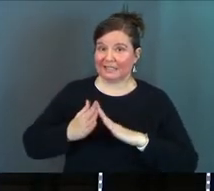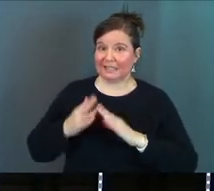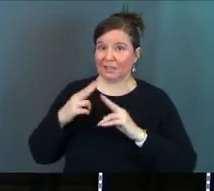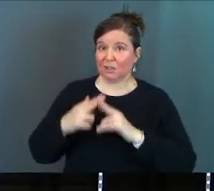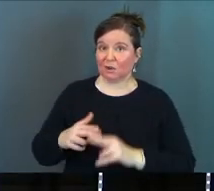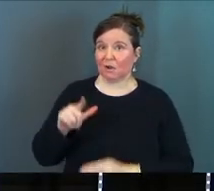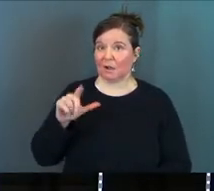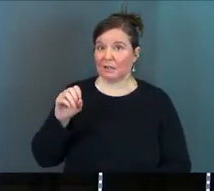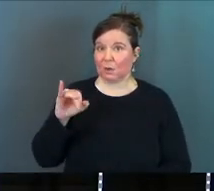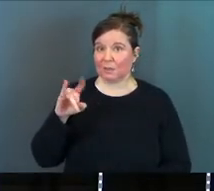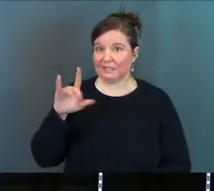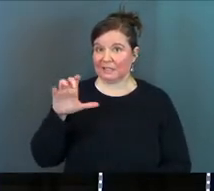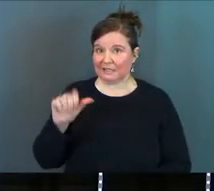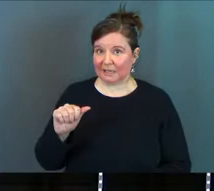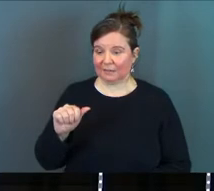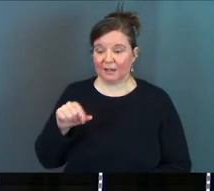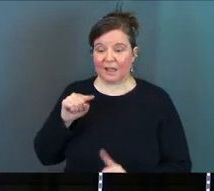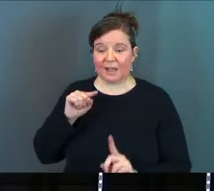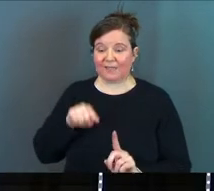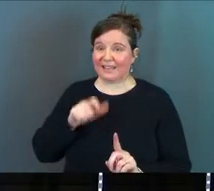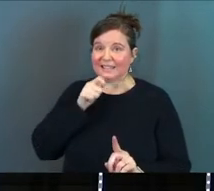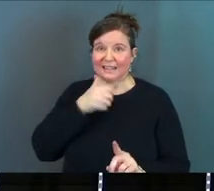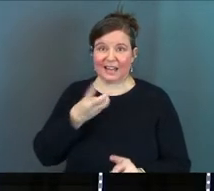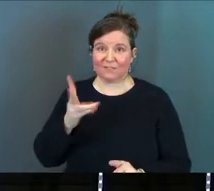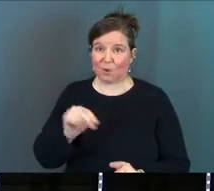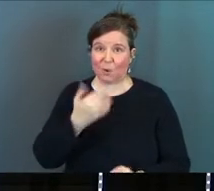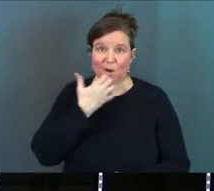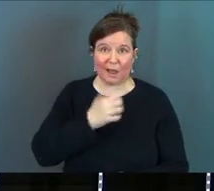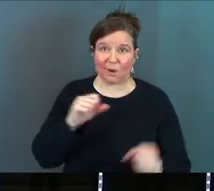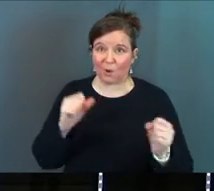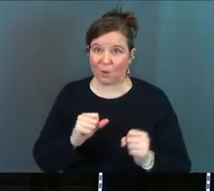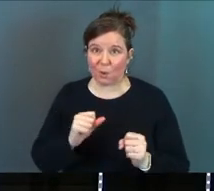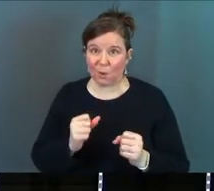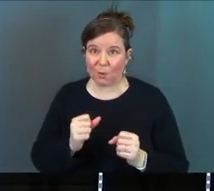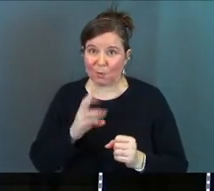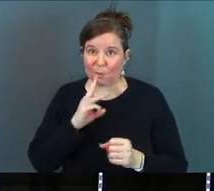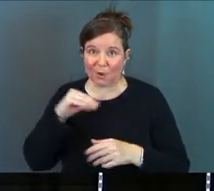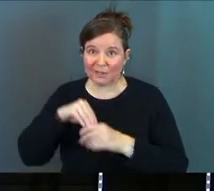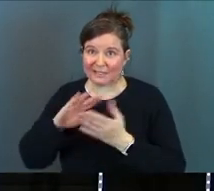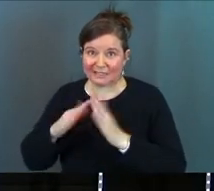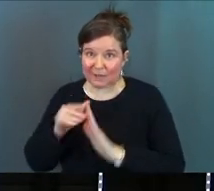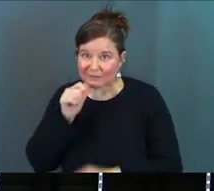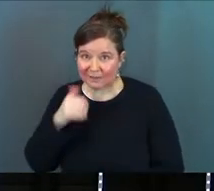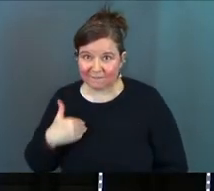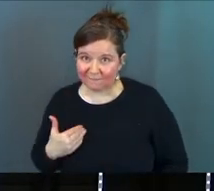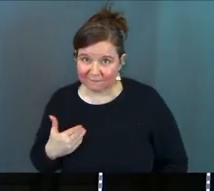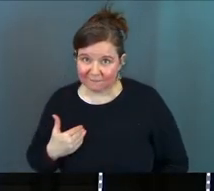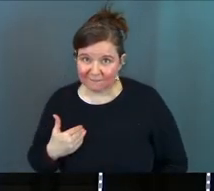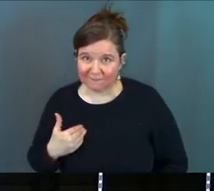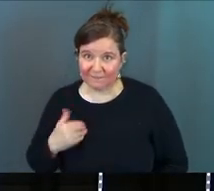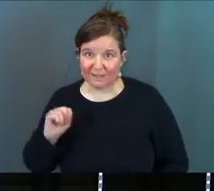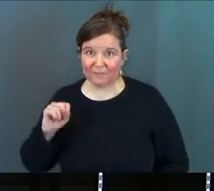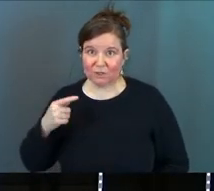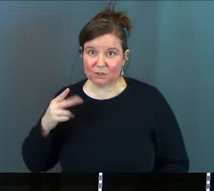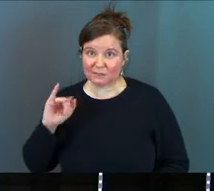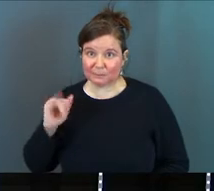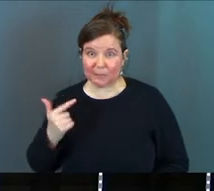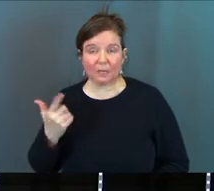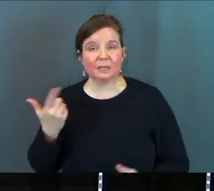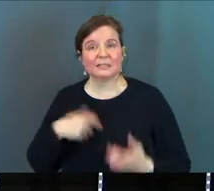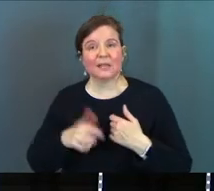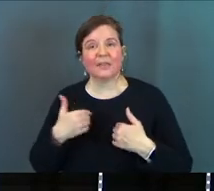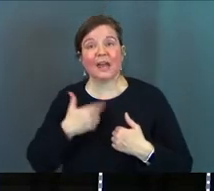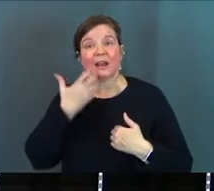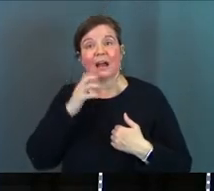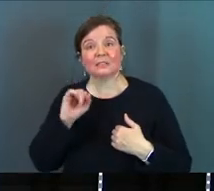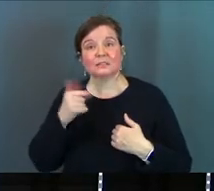called Laodicea and they did not have their own hot or cold spring in town and so instead what they had